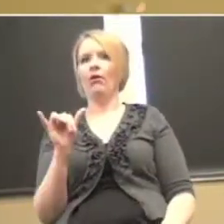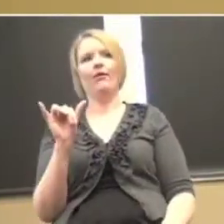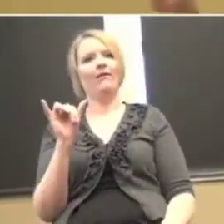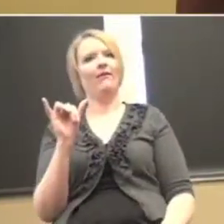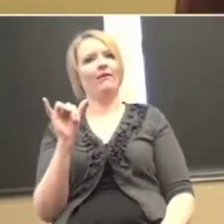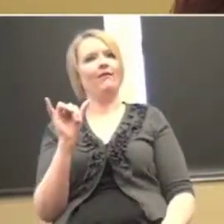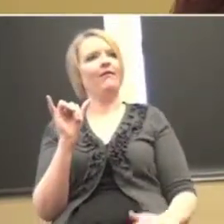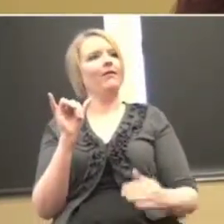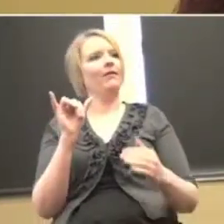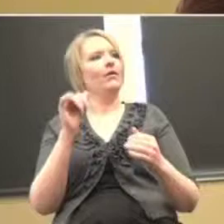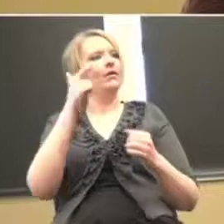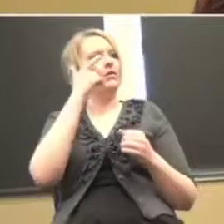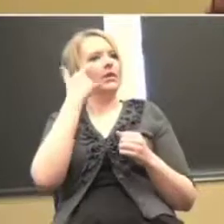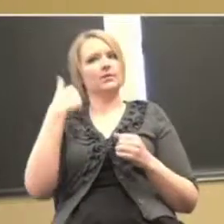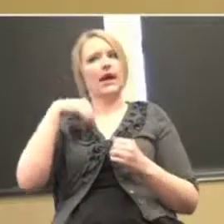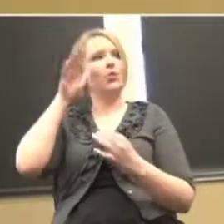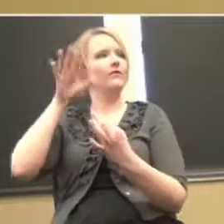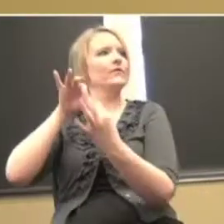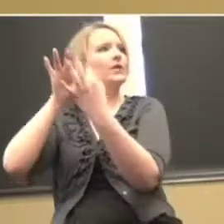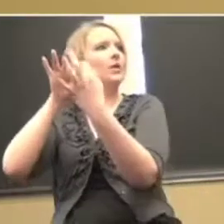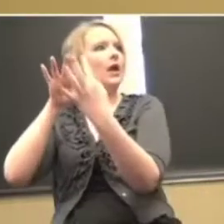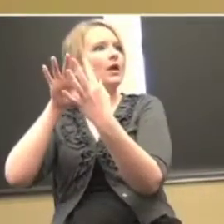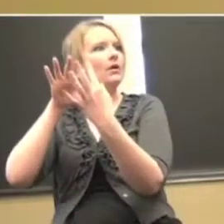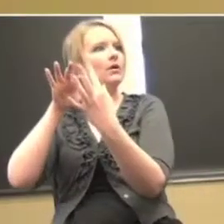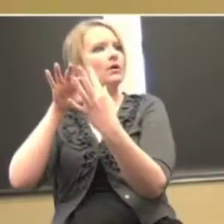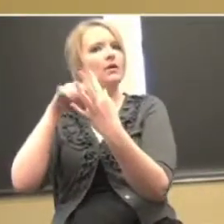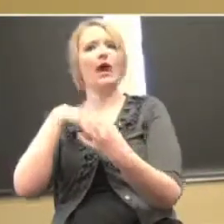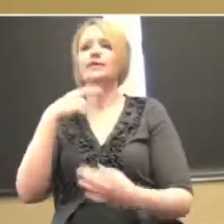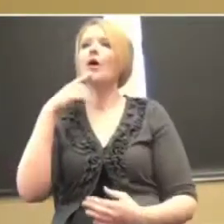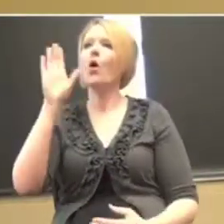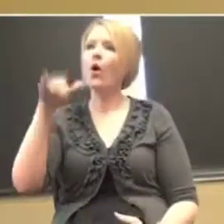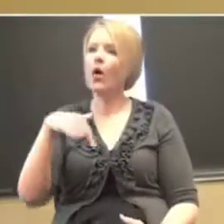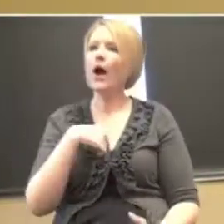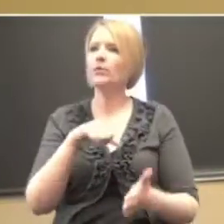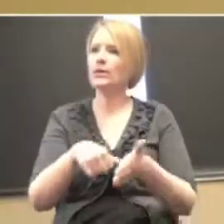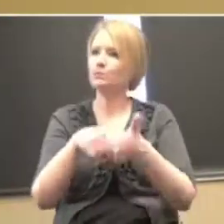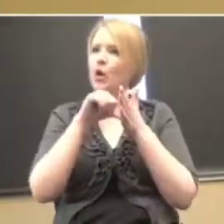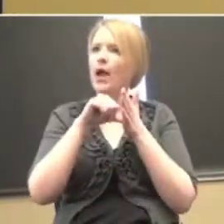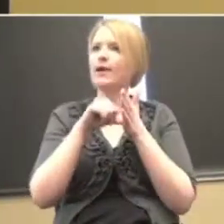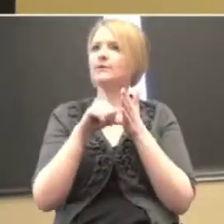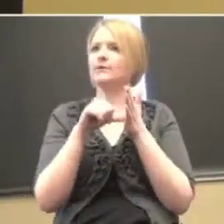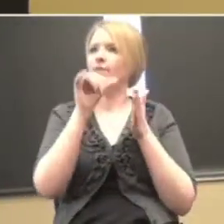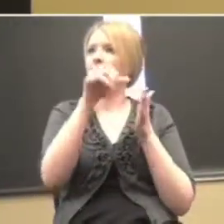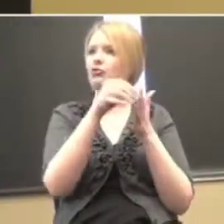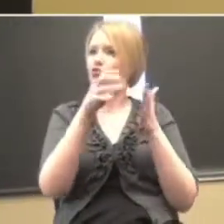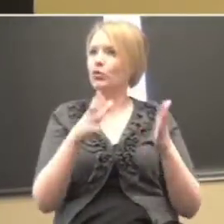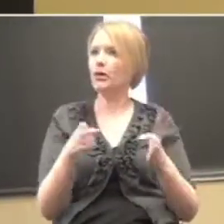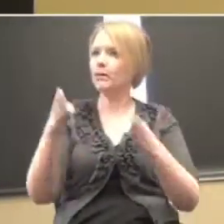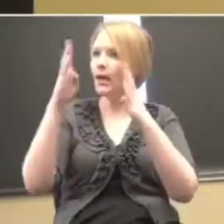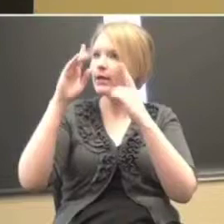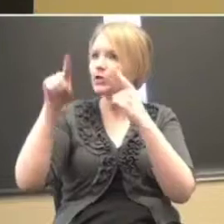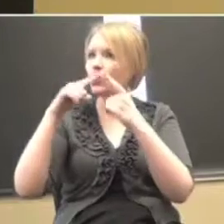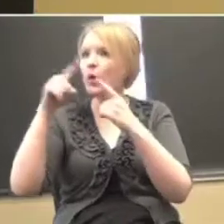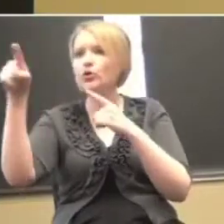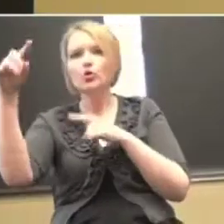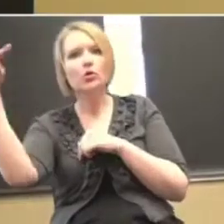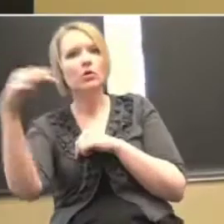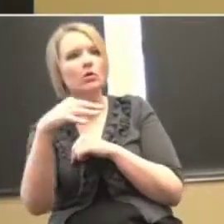have to give feedback. I was really impressed with how Randy did when you were paying attention to that.